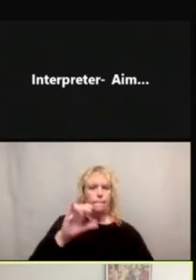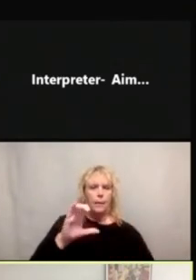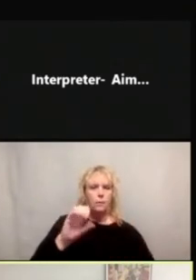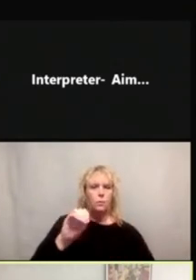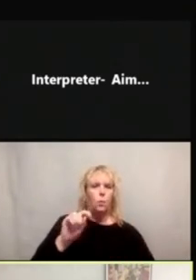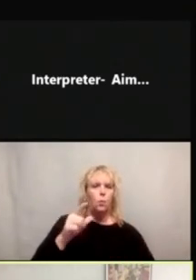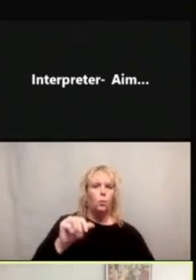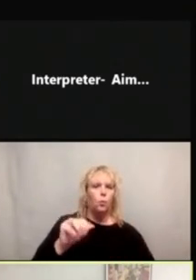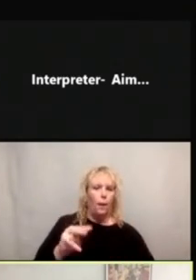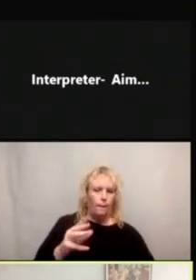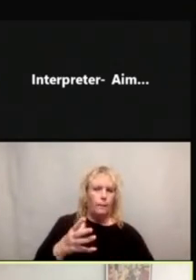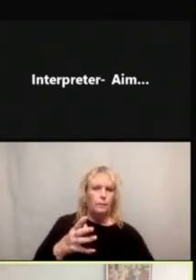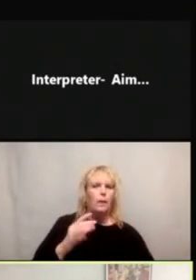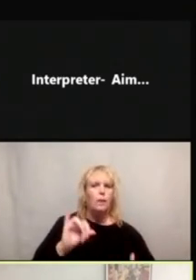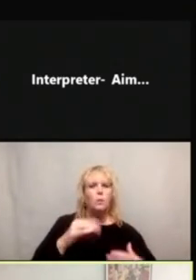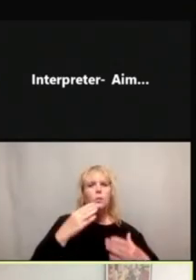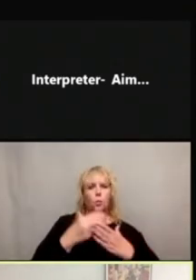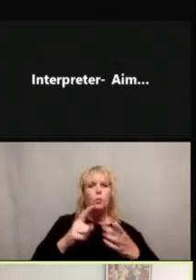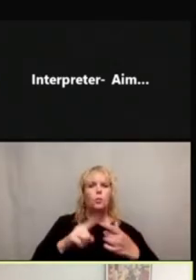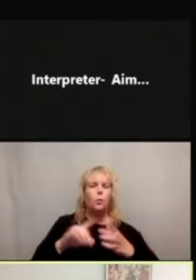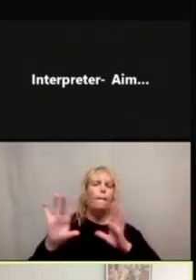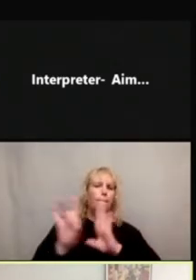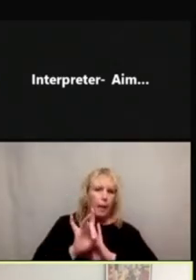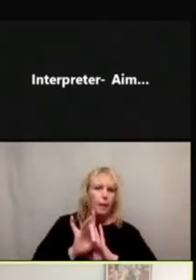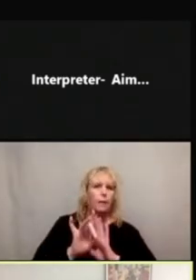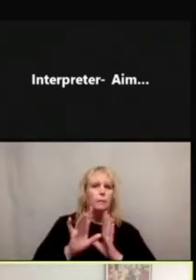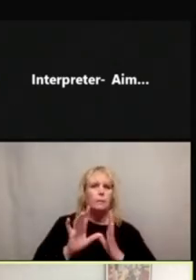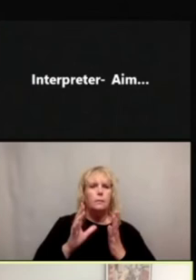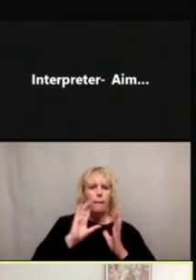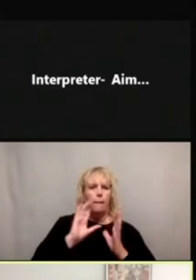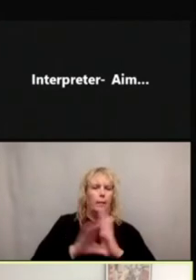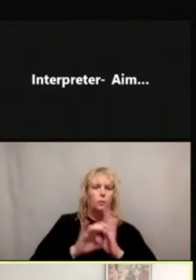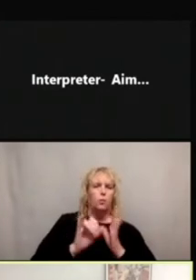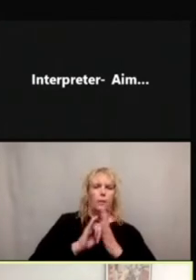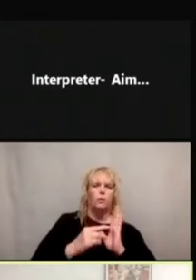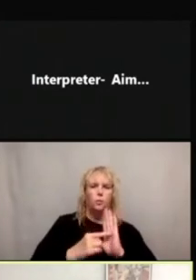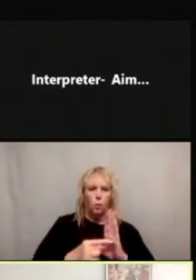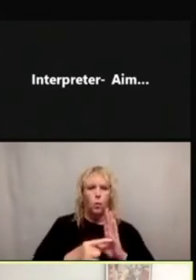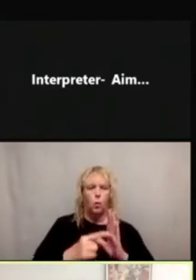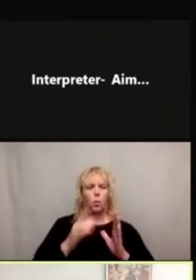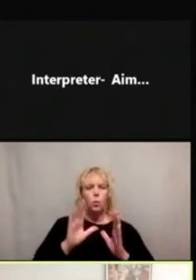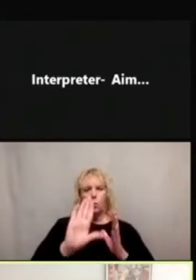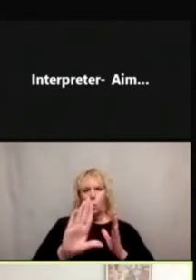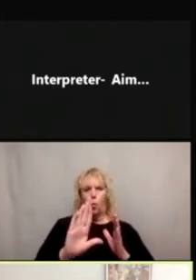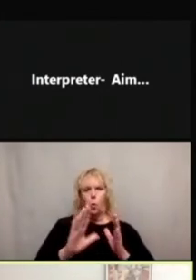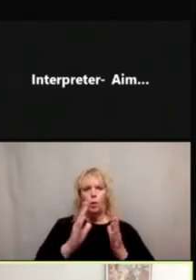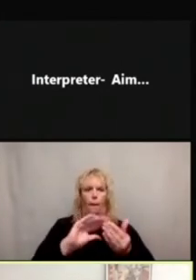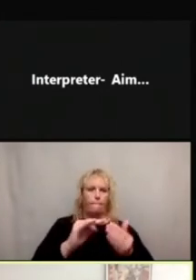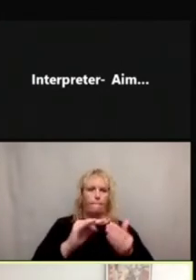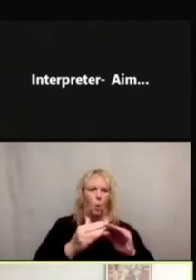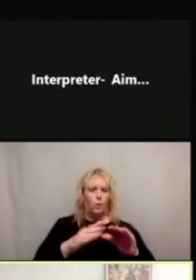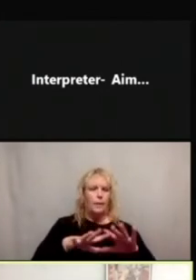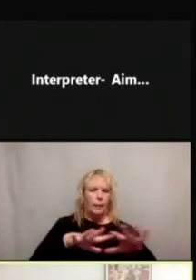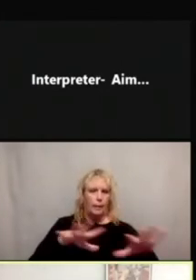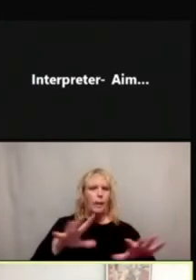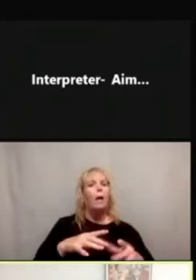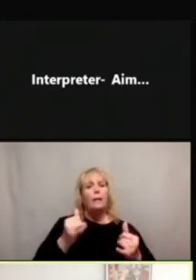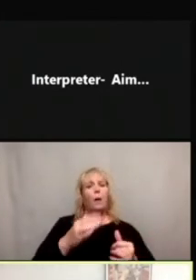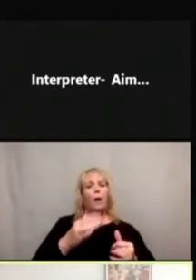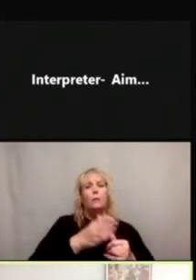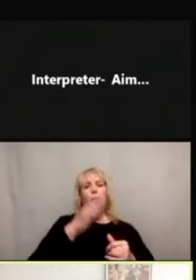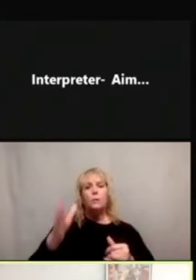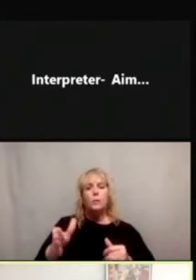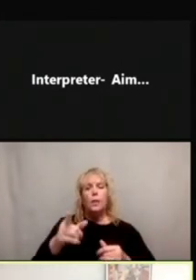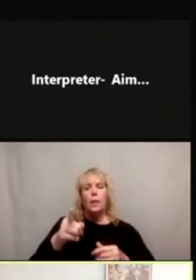choosing images that represent the community that you are wanting to communicate with. And then finally, this last example,